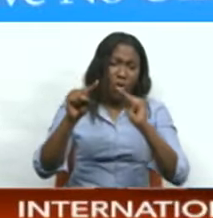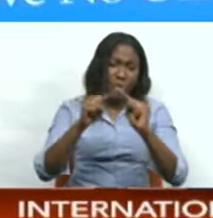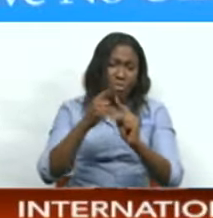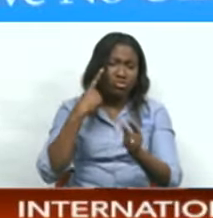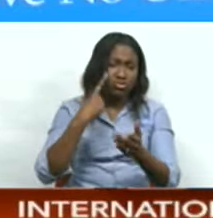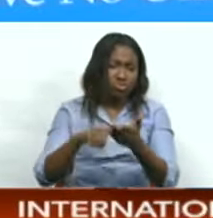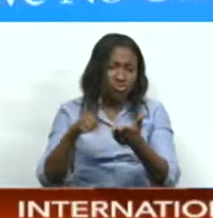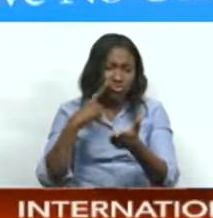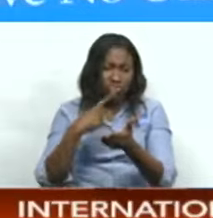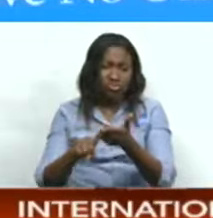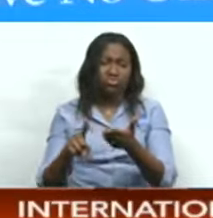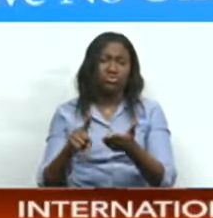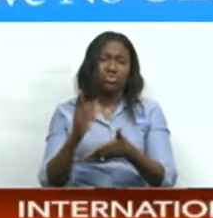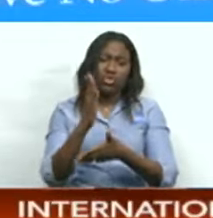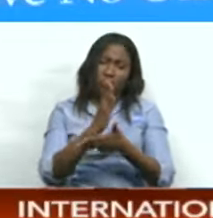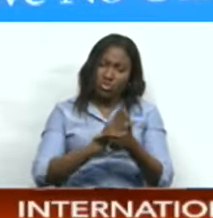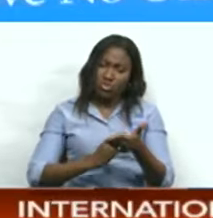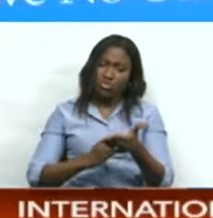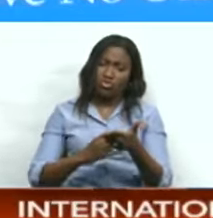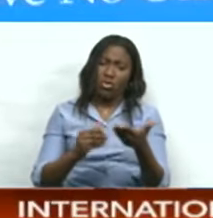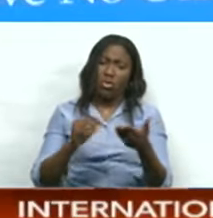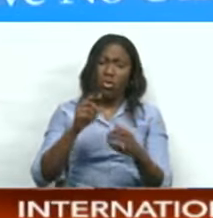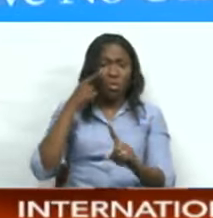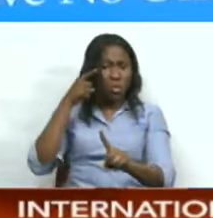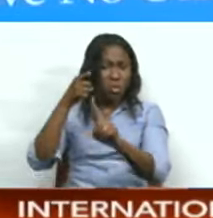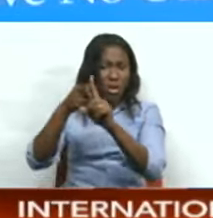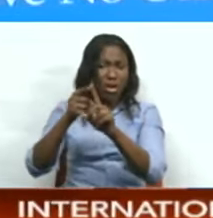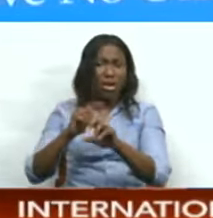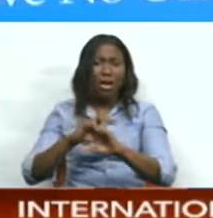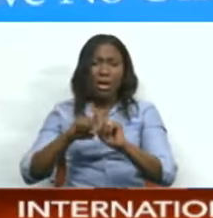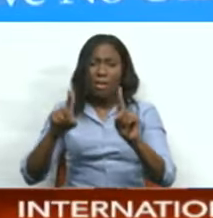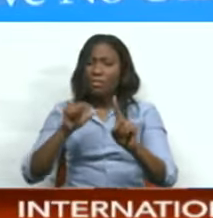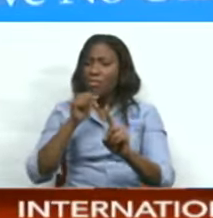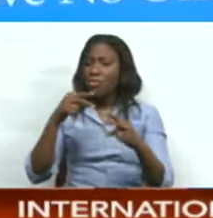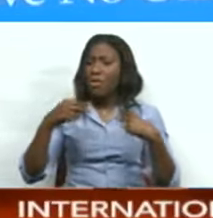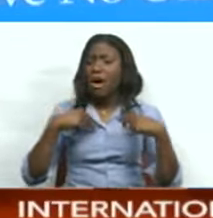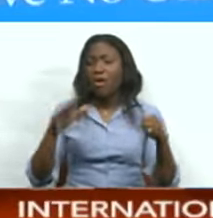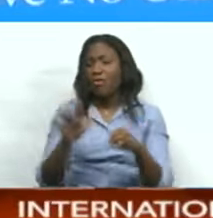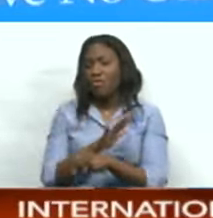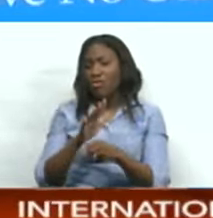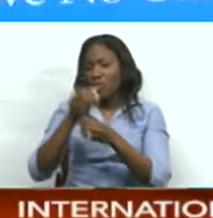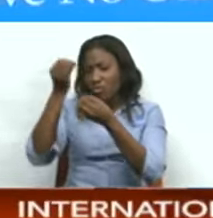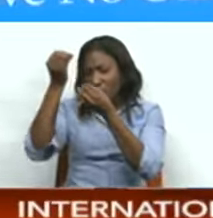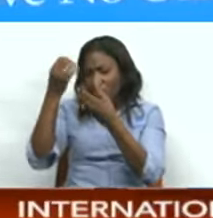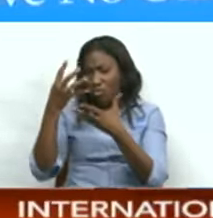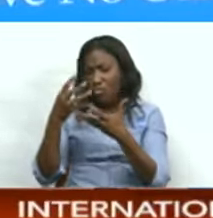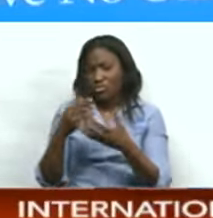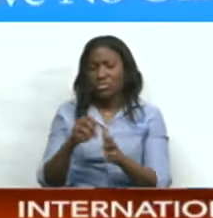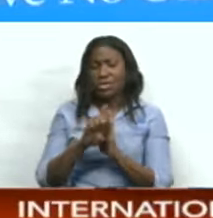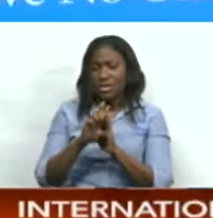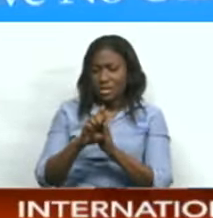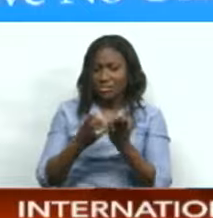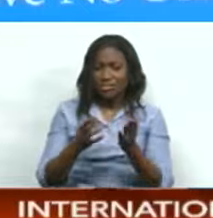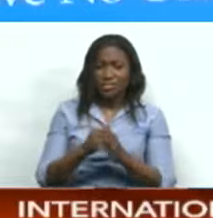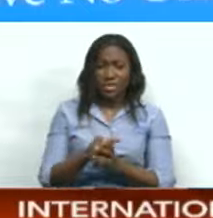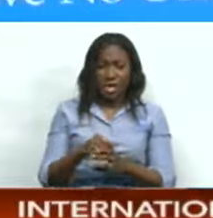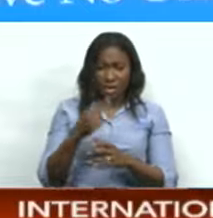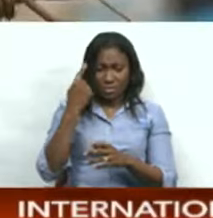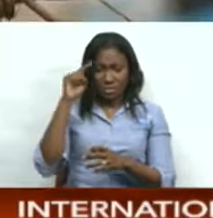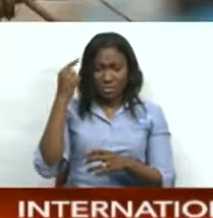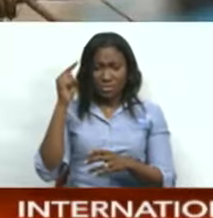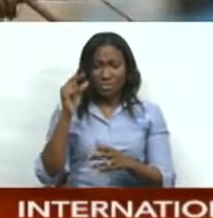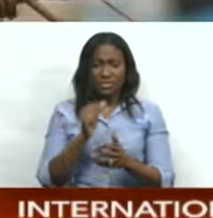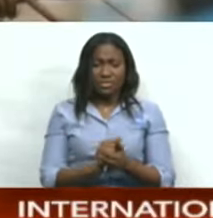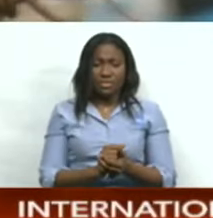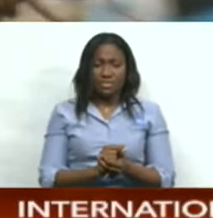don't have the data, there are question marks. You know, like, are we monitoring everything that we should be monitoring, for instance, in terms of